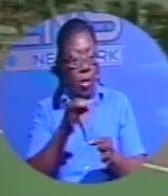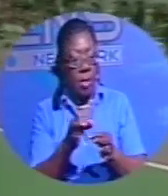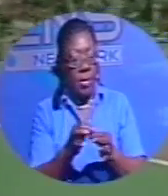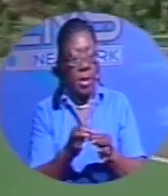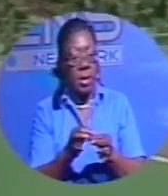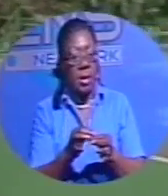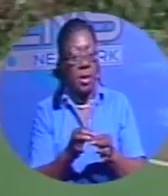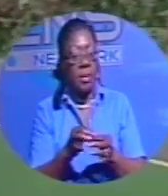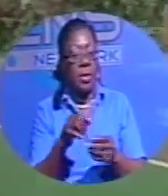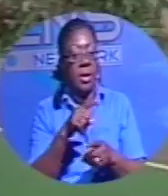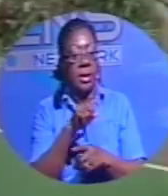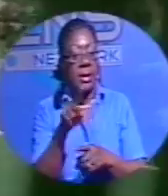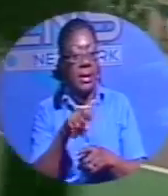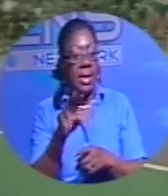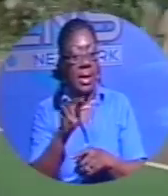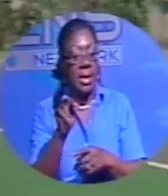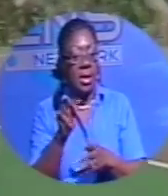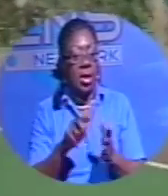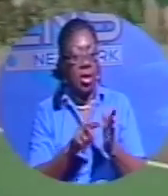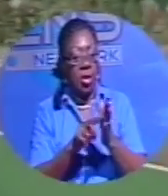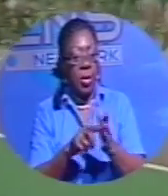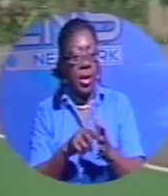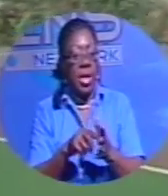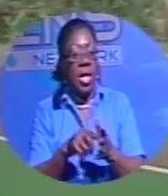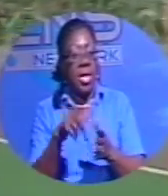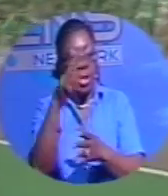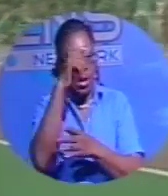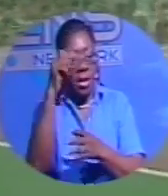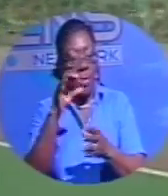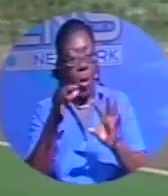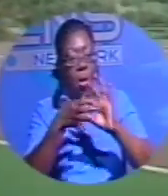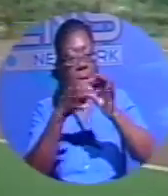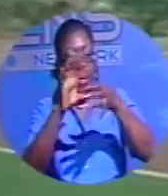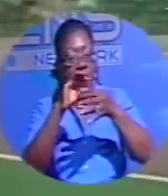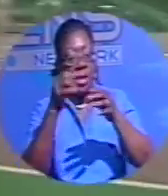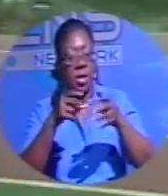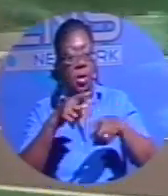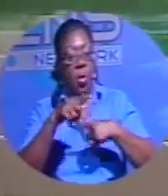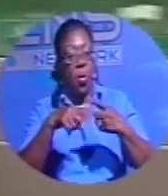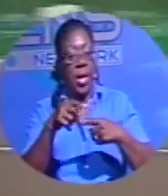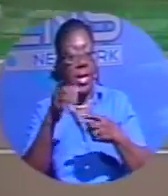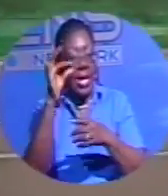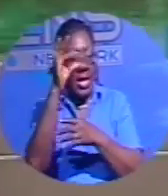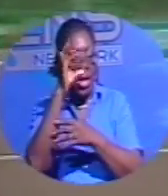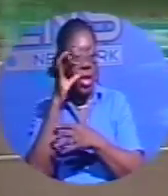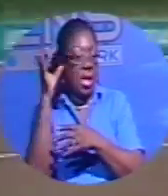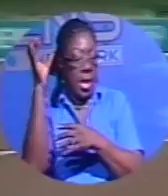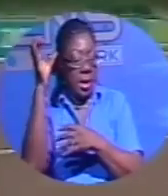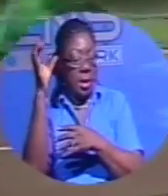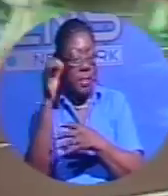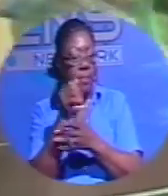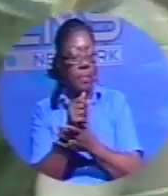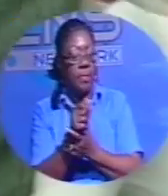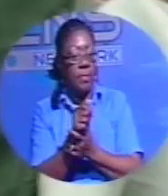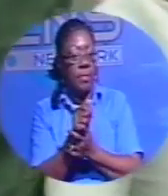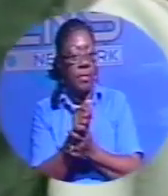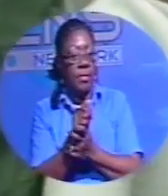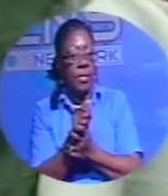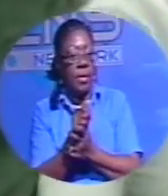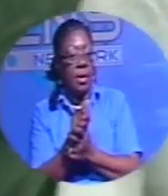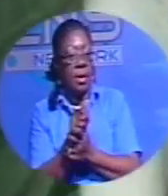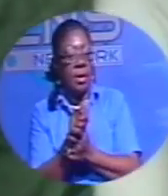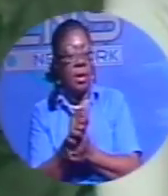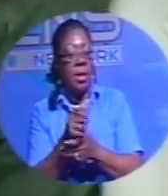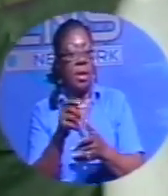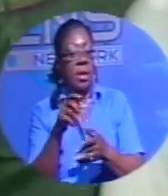ZNS for rights to the Summer Olympics in China, end quote. The corporation wishes also to assure the public that ZNS will provide expanded coverage on radio and